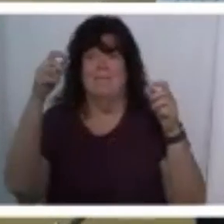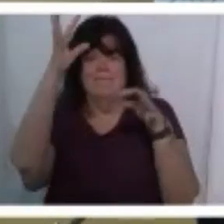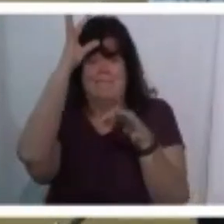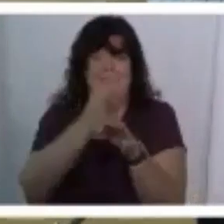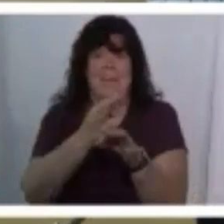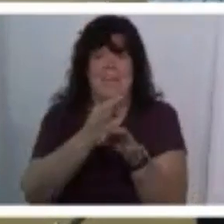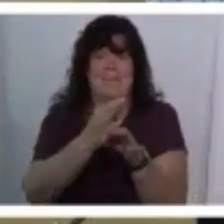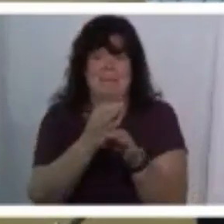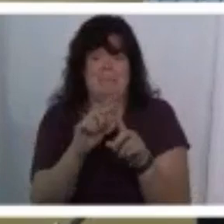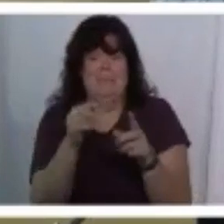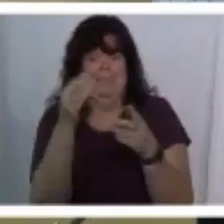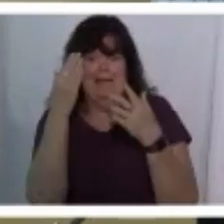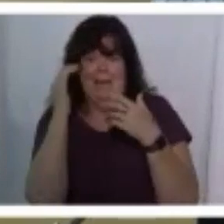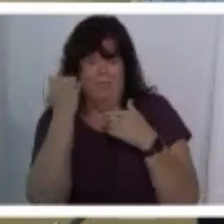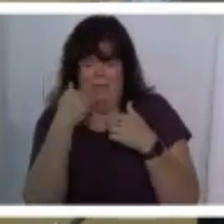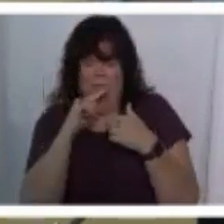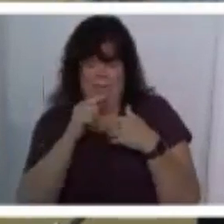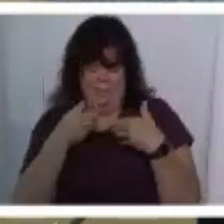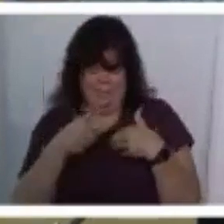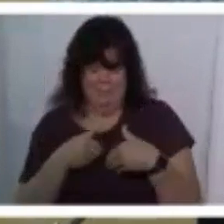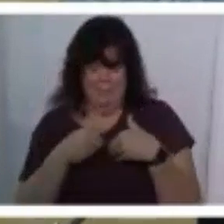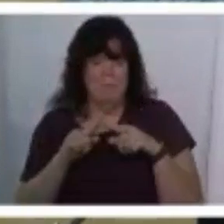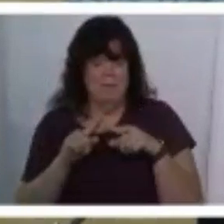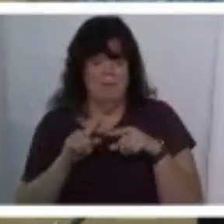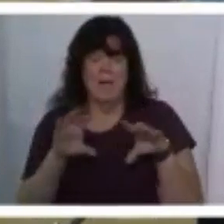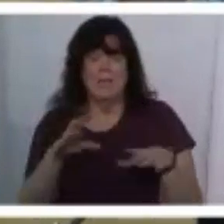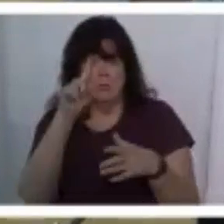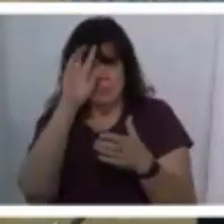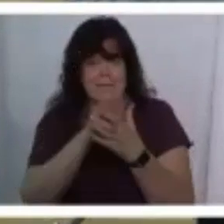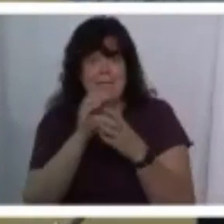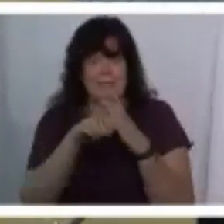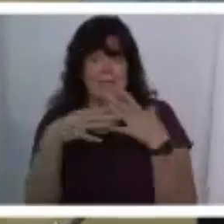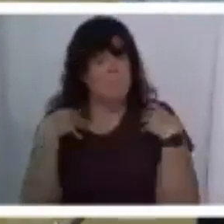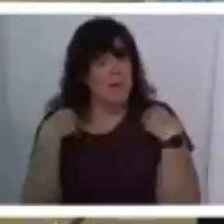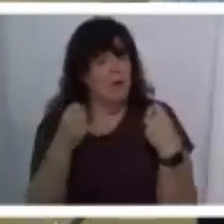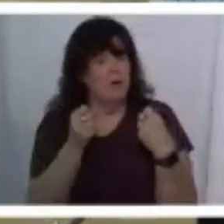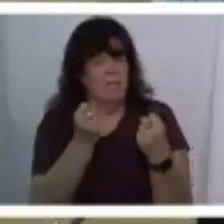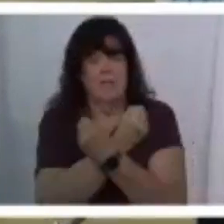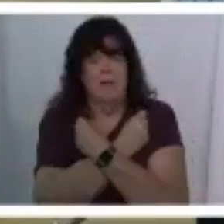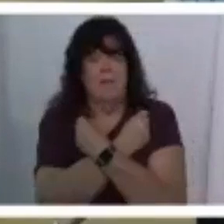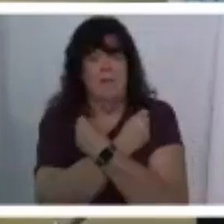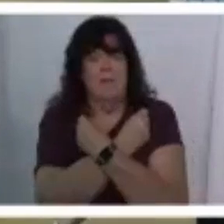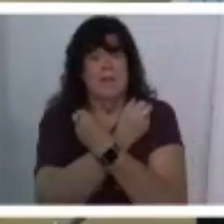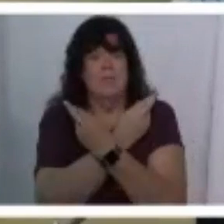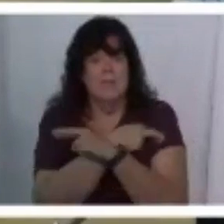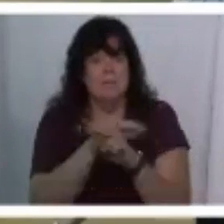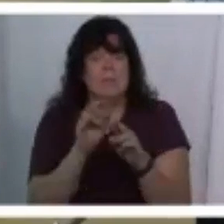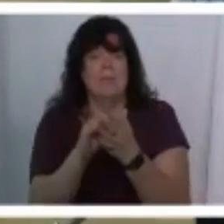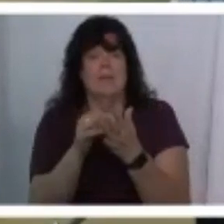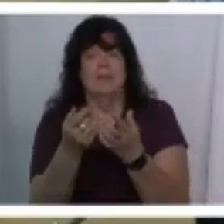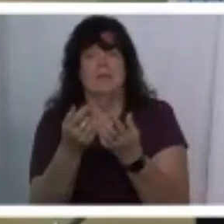i believe in the power of love i believe in the redemption that comes from forgiveness